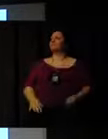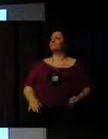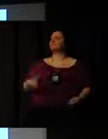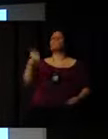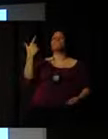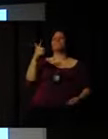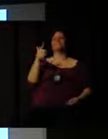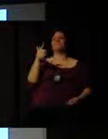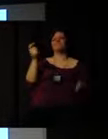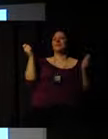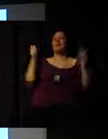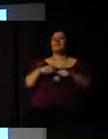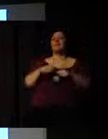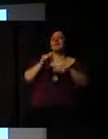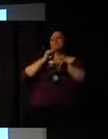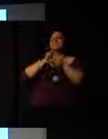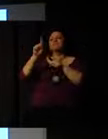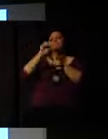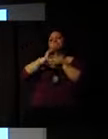work, right?